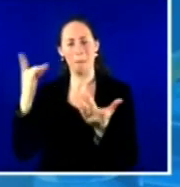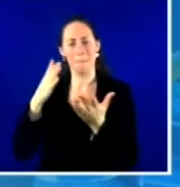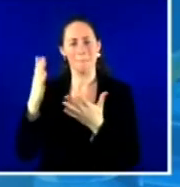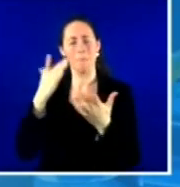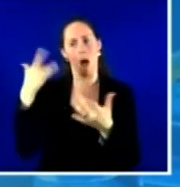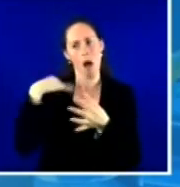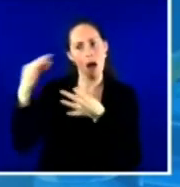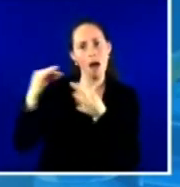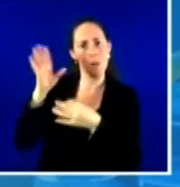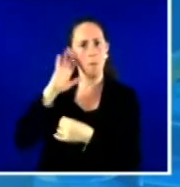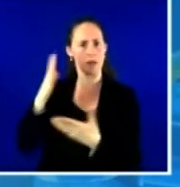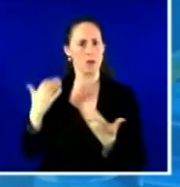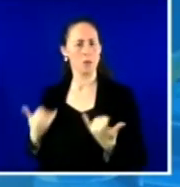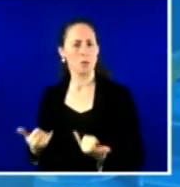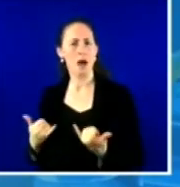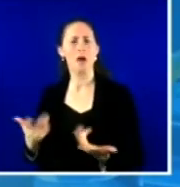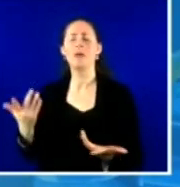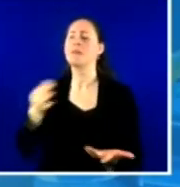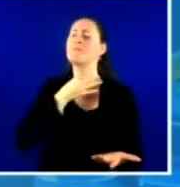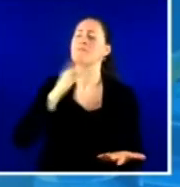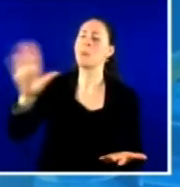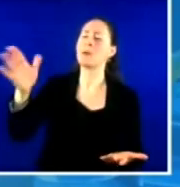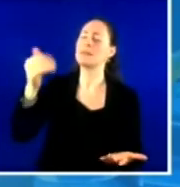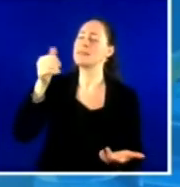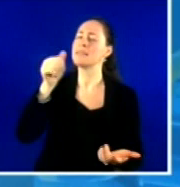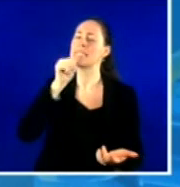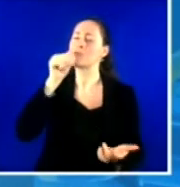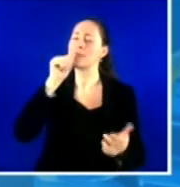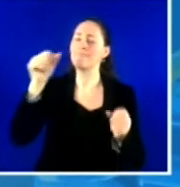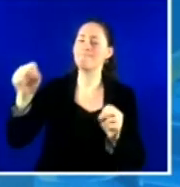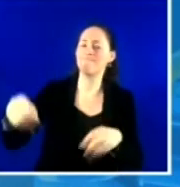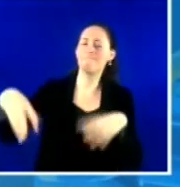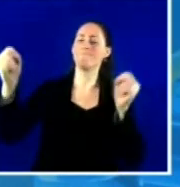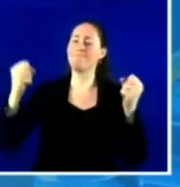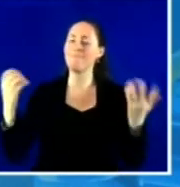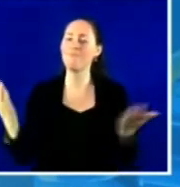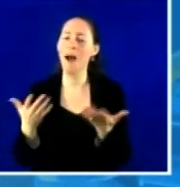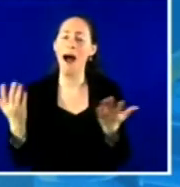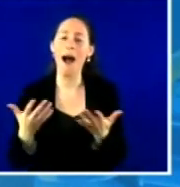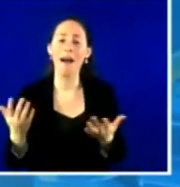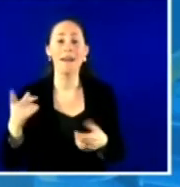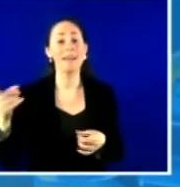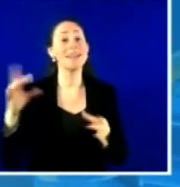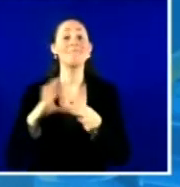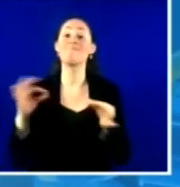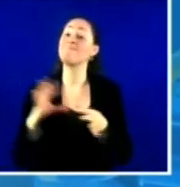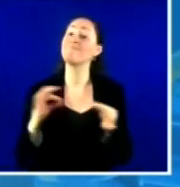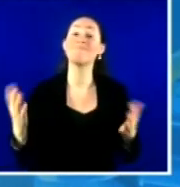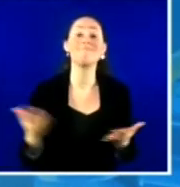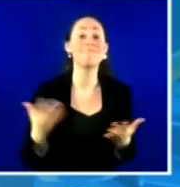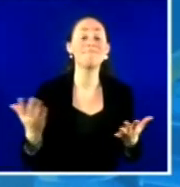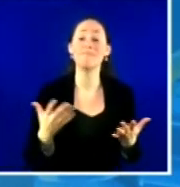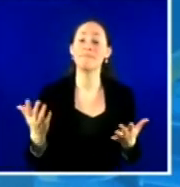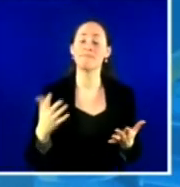sauce? And we said it multiple times today. And she says, it takes a village. And that's what we had.